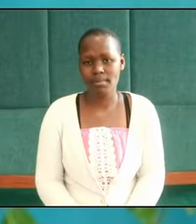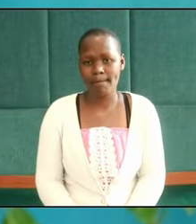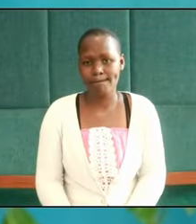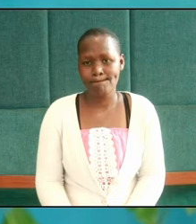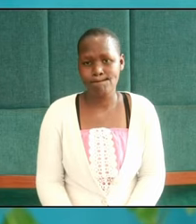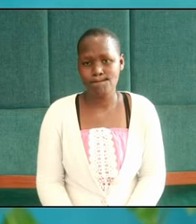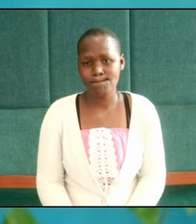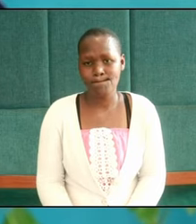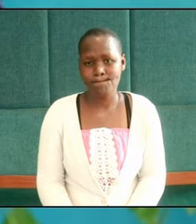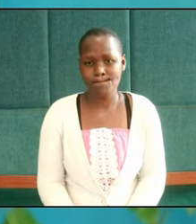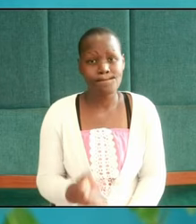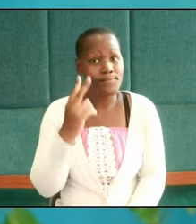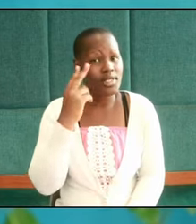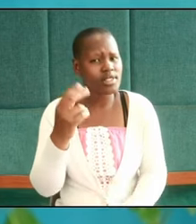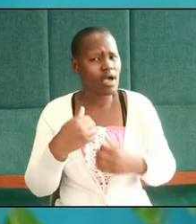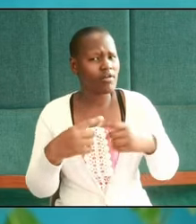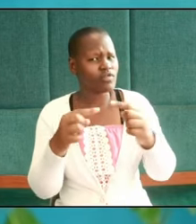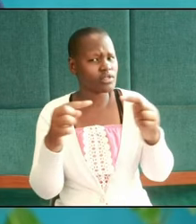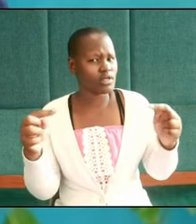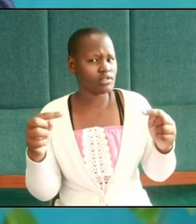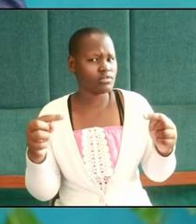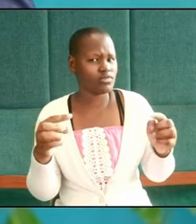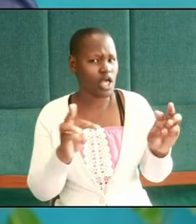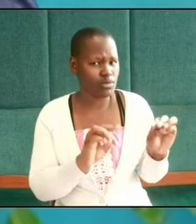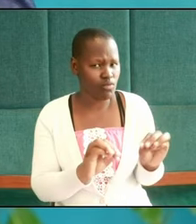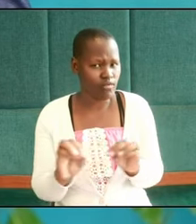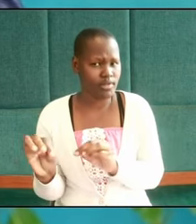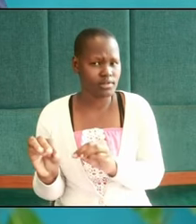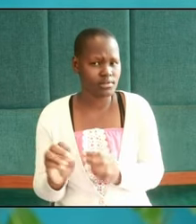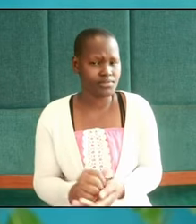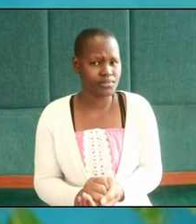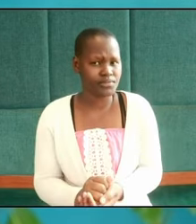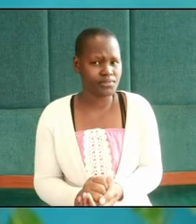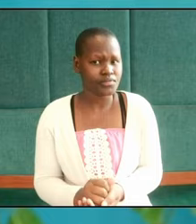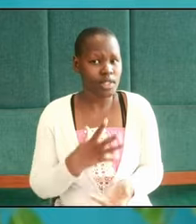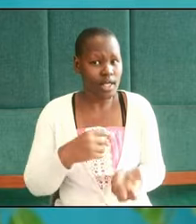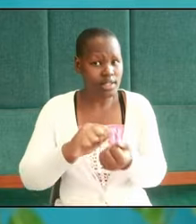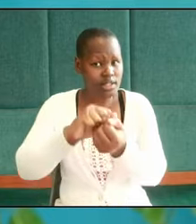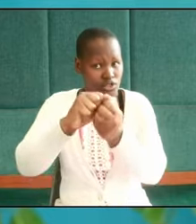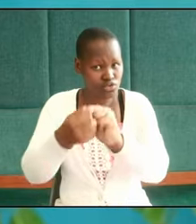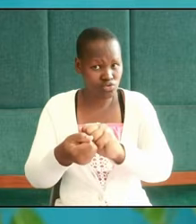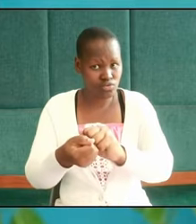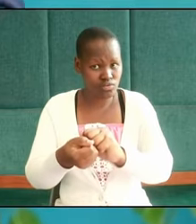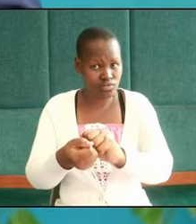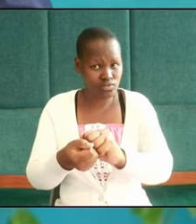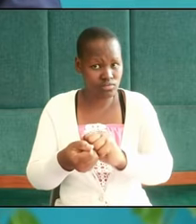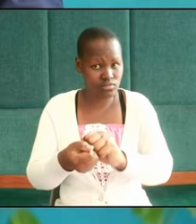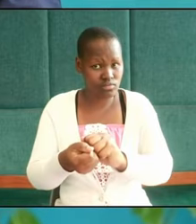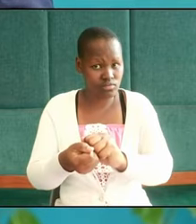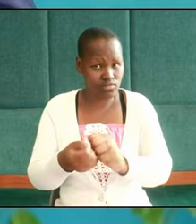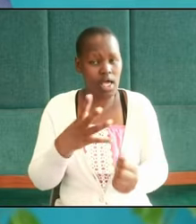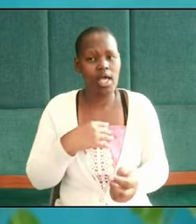and so we see that there is crisis in movement and transition in culture